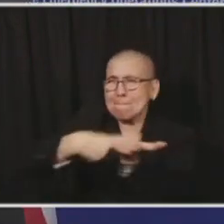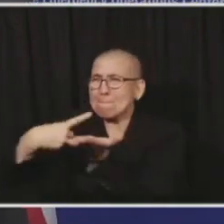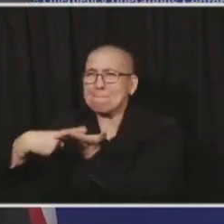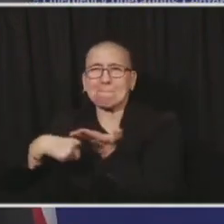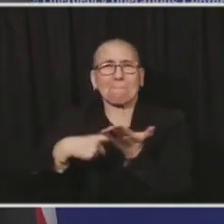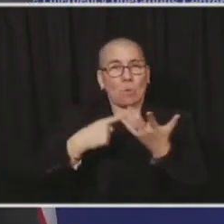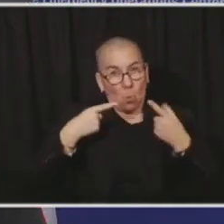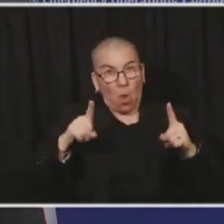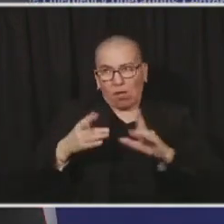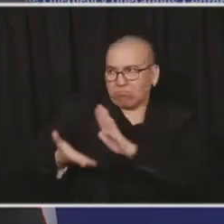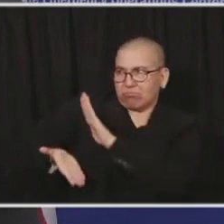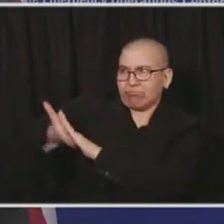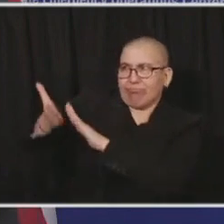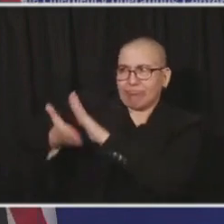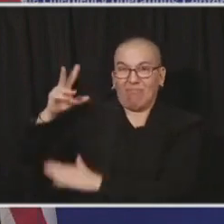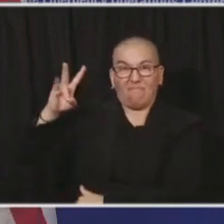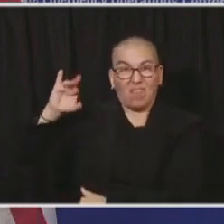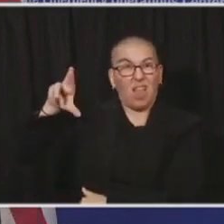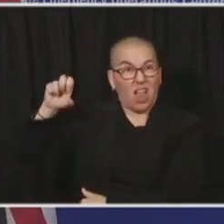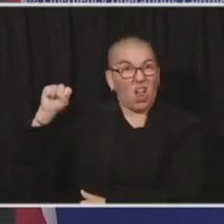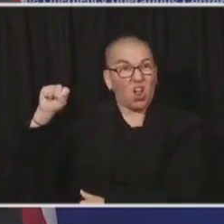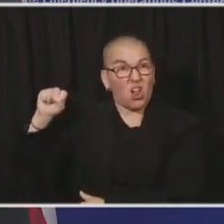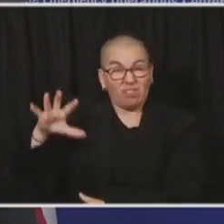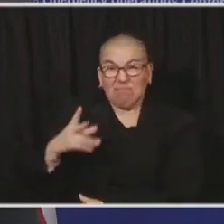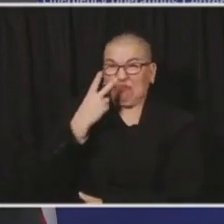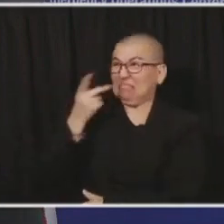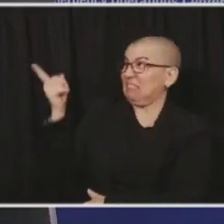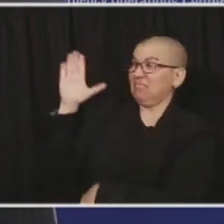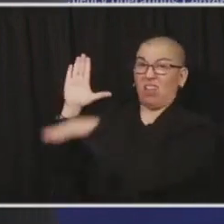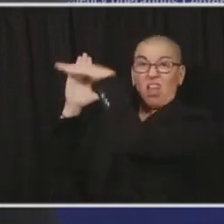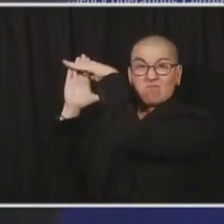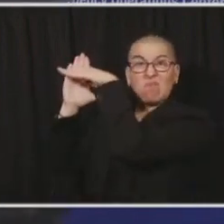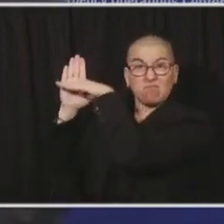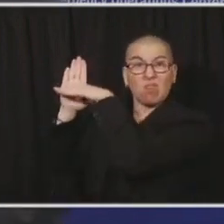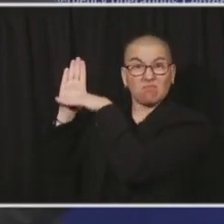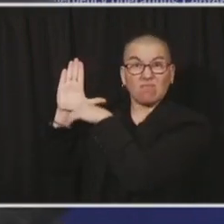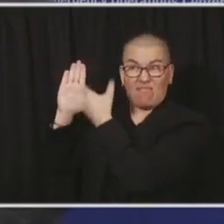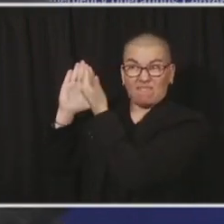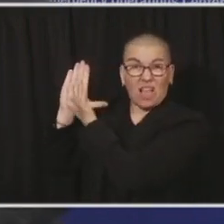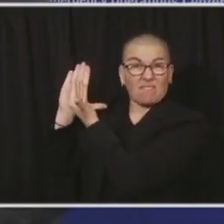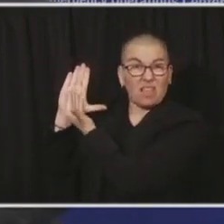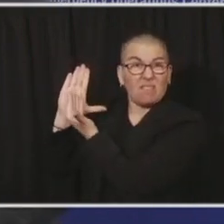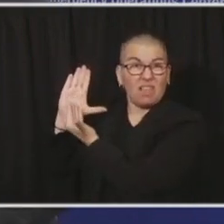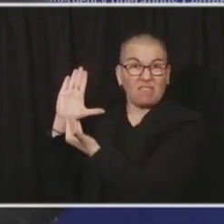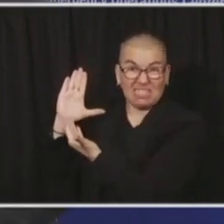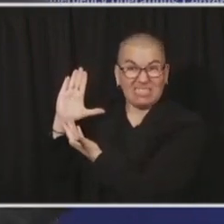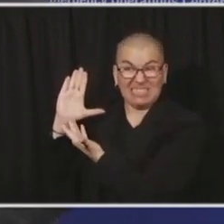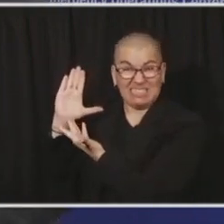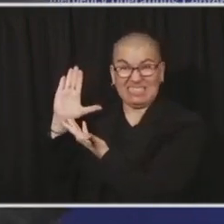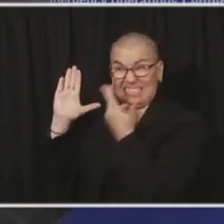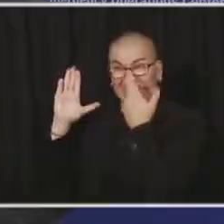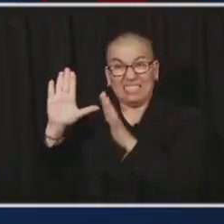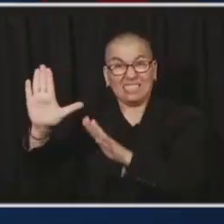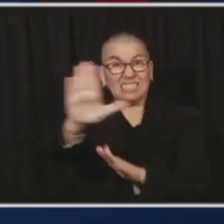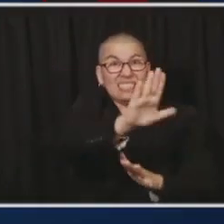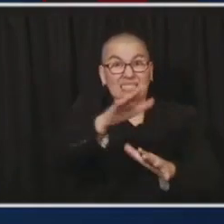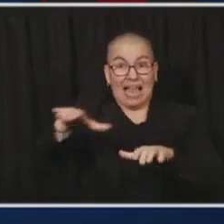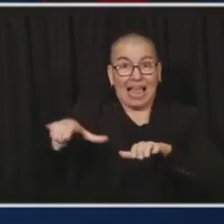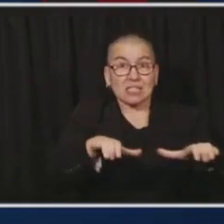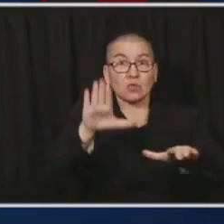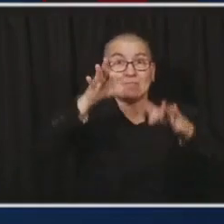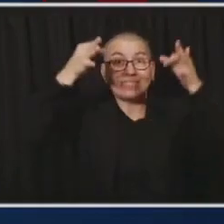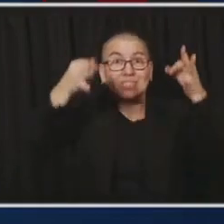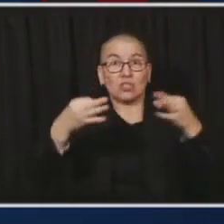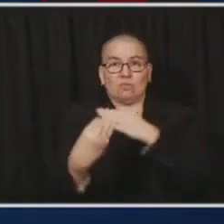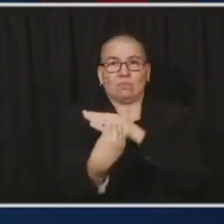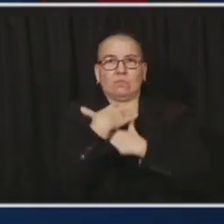The evidence is pretty strong. As I said, you're making a difference. But community spread is still well above 30% in our communities.